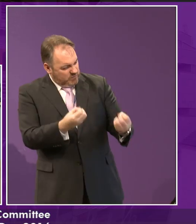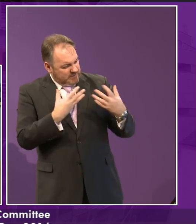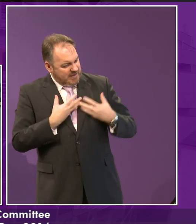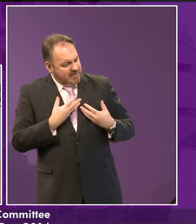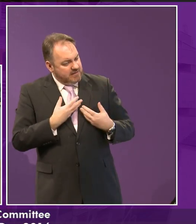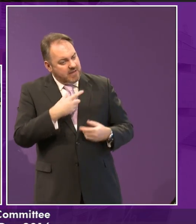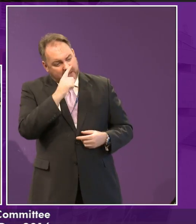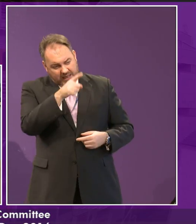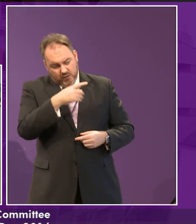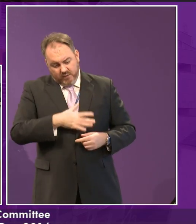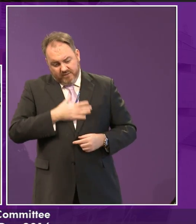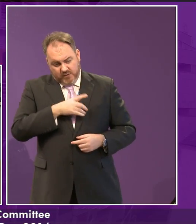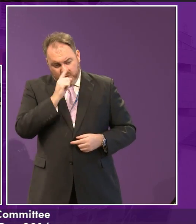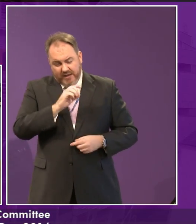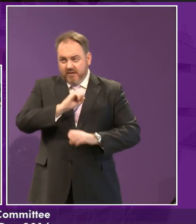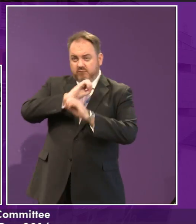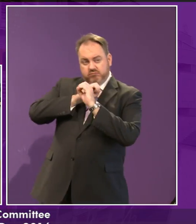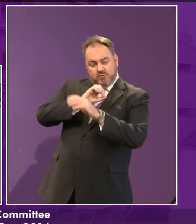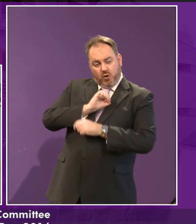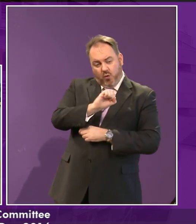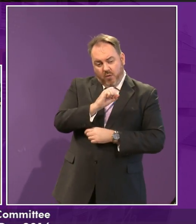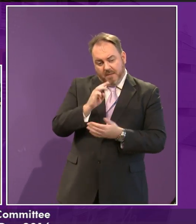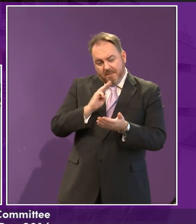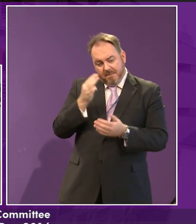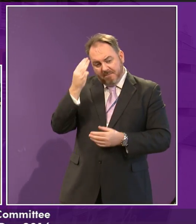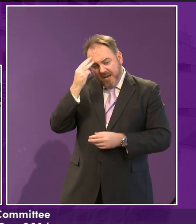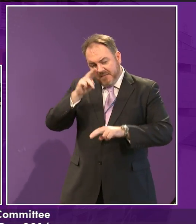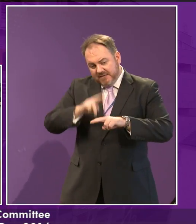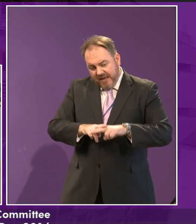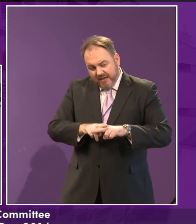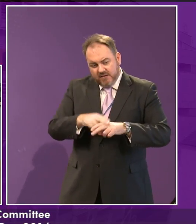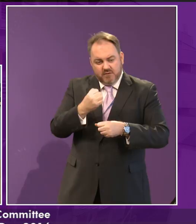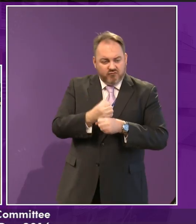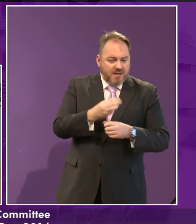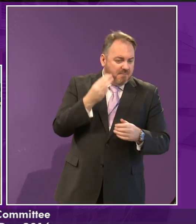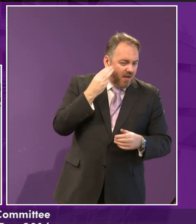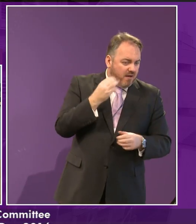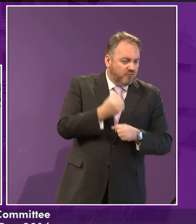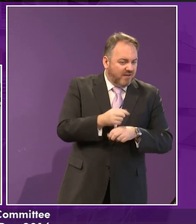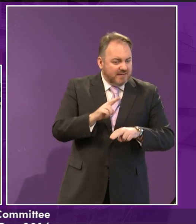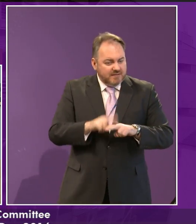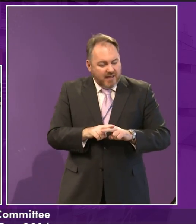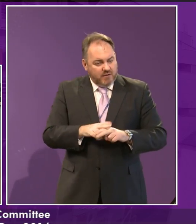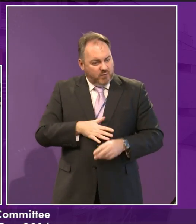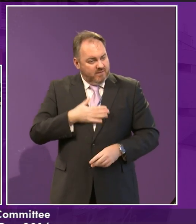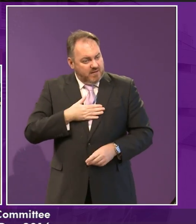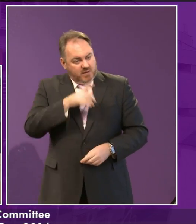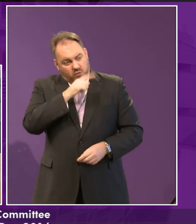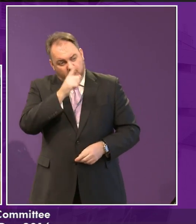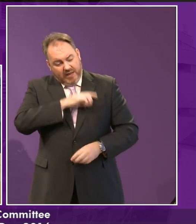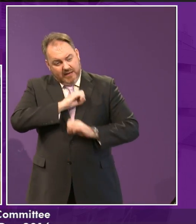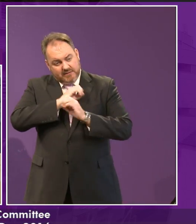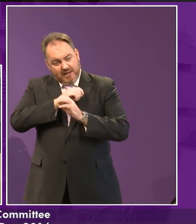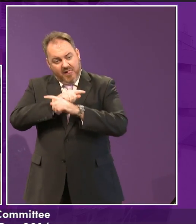or other older people? Because sometimes older people take longer to understand these things because we're a bit slow.